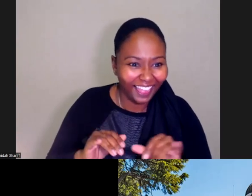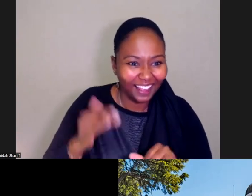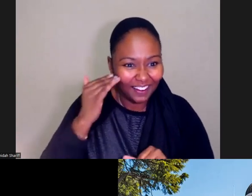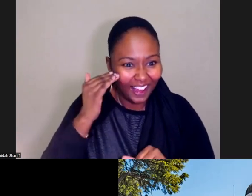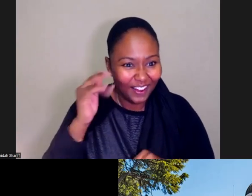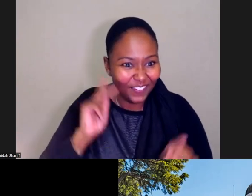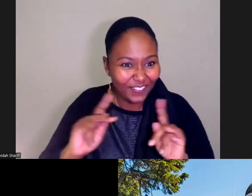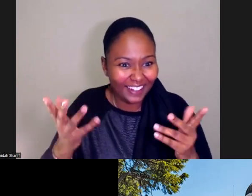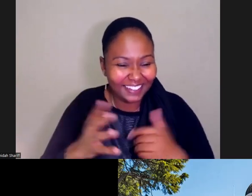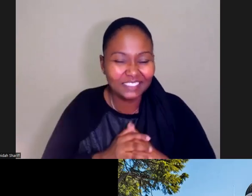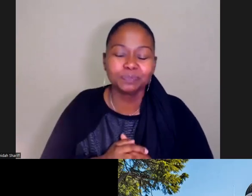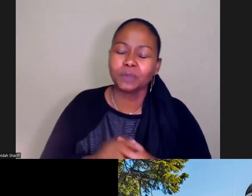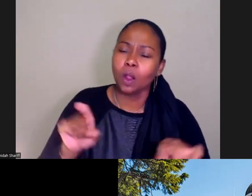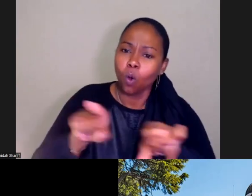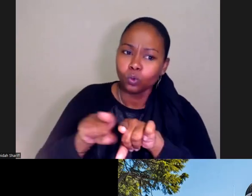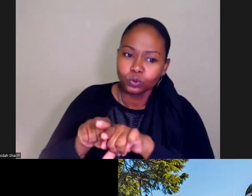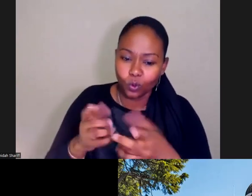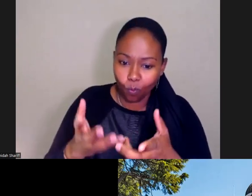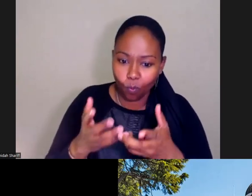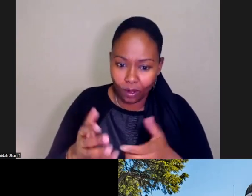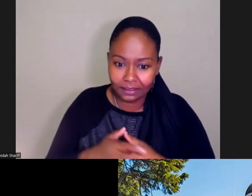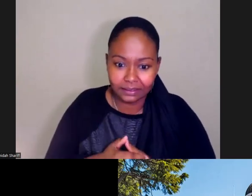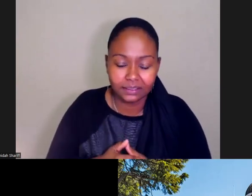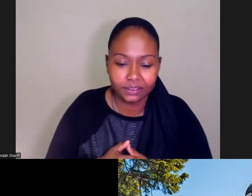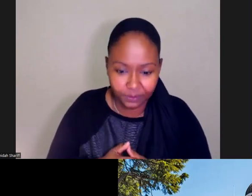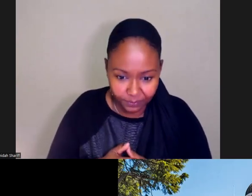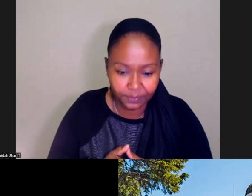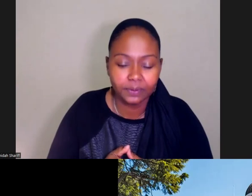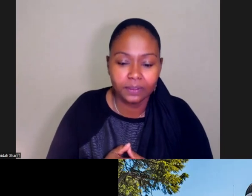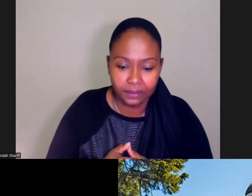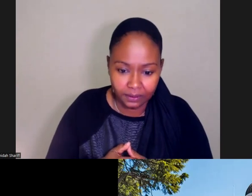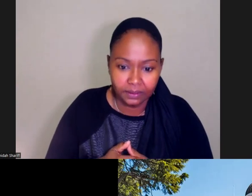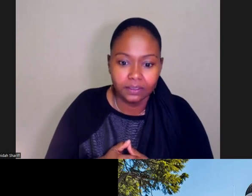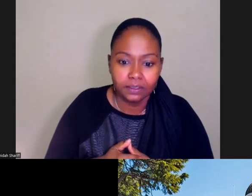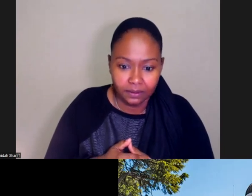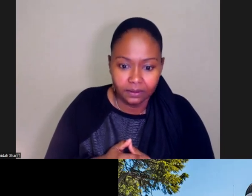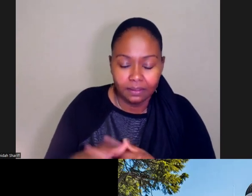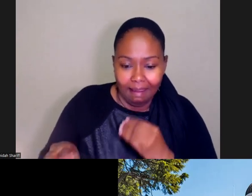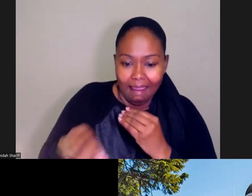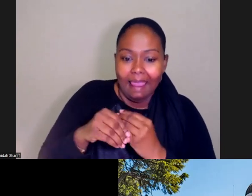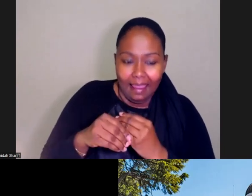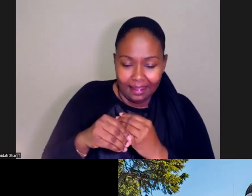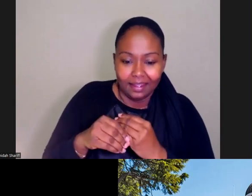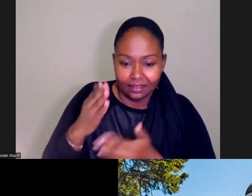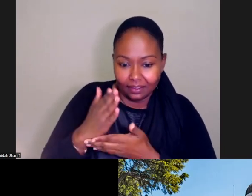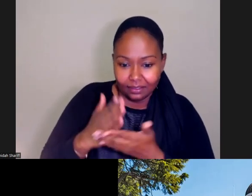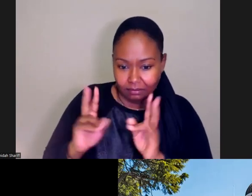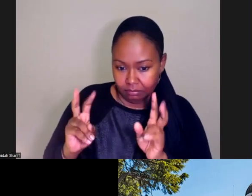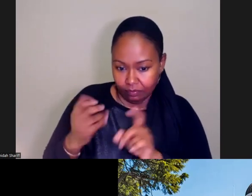And I also wanted to echo a little bit of what was brought up earlier. Equity is certainly